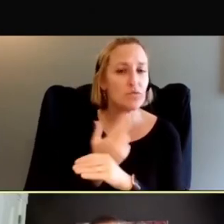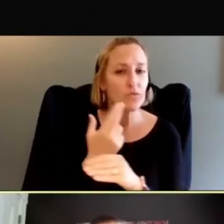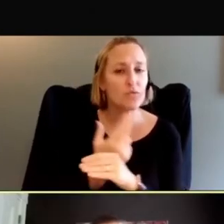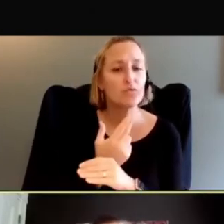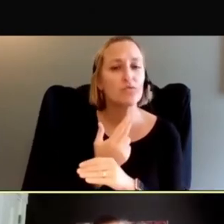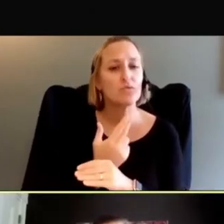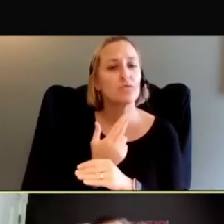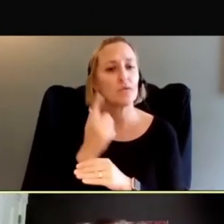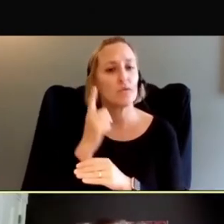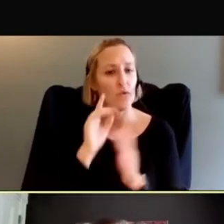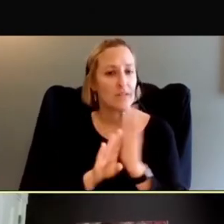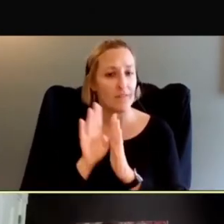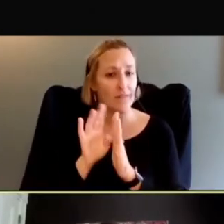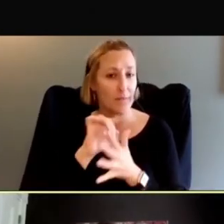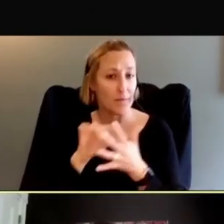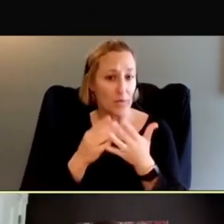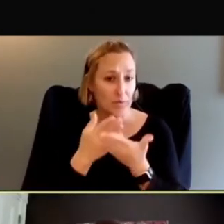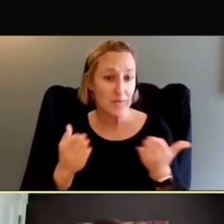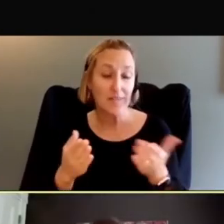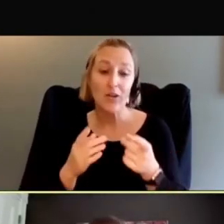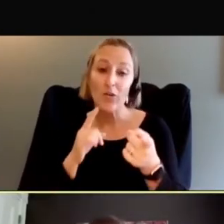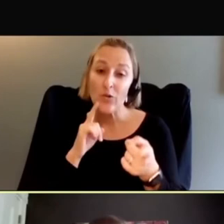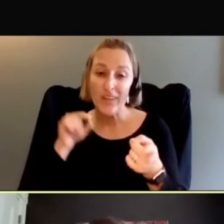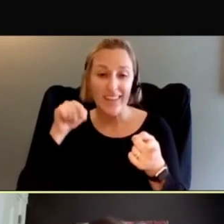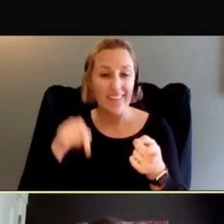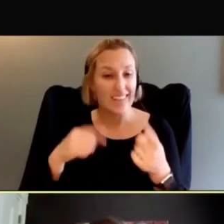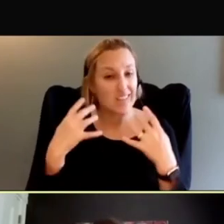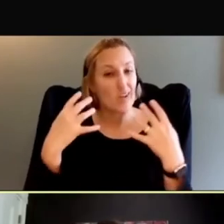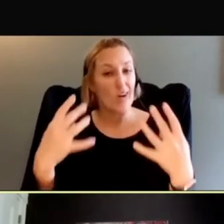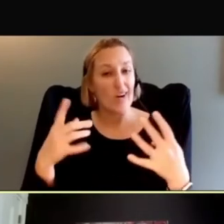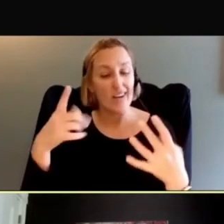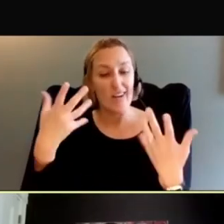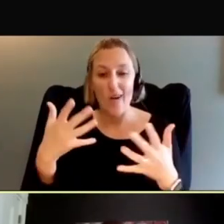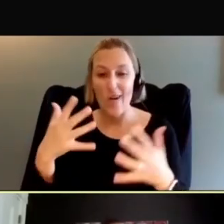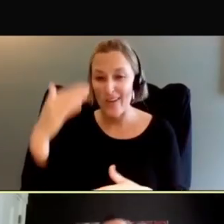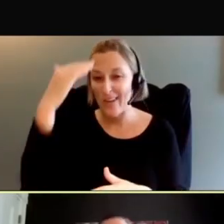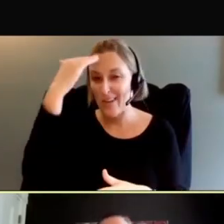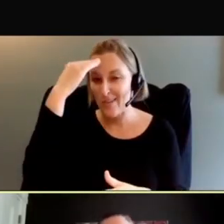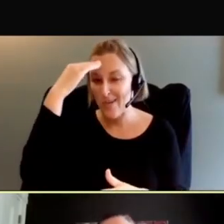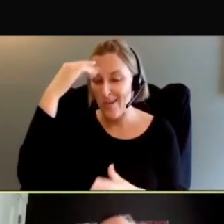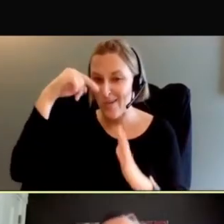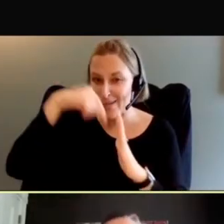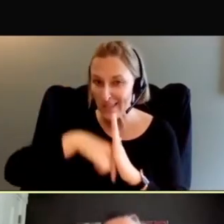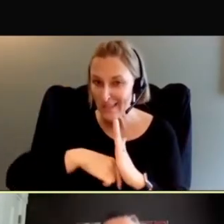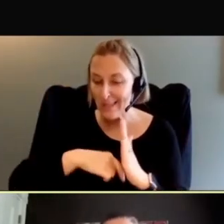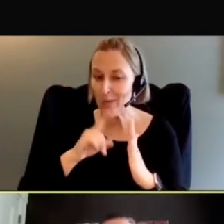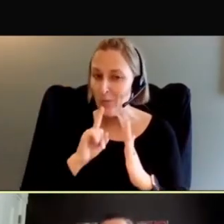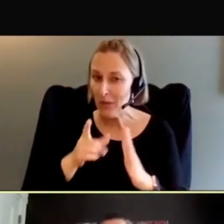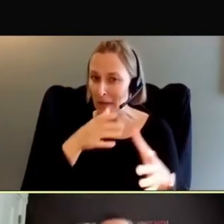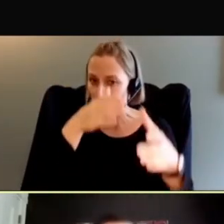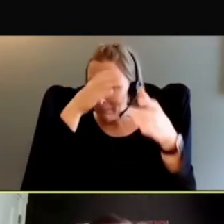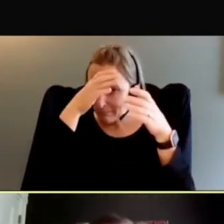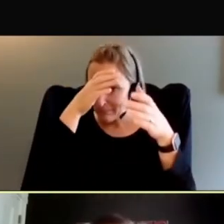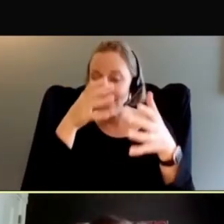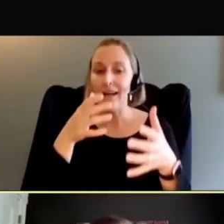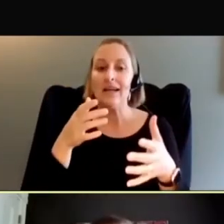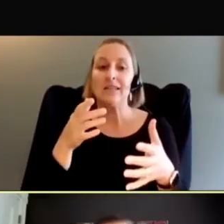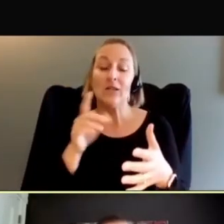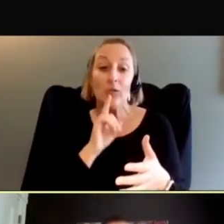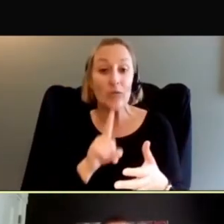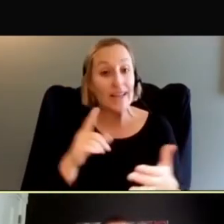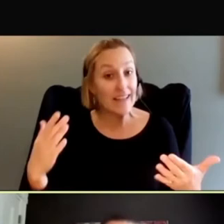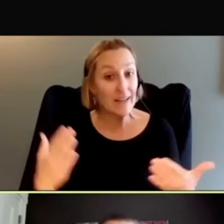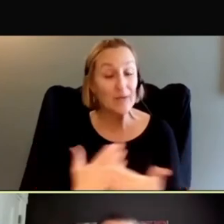Well, I mean, this audience is an extremely informed audience, so I don't know I'm going to give a ton of new, new